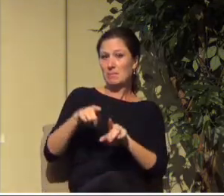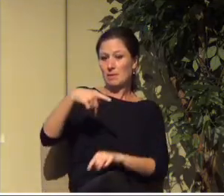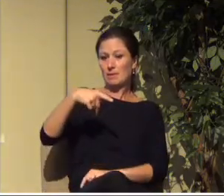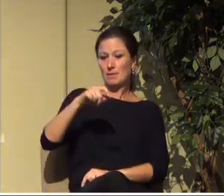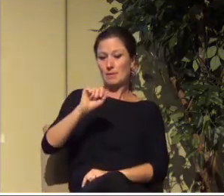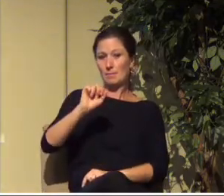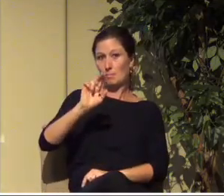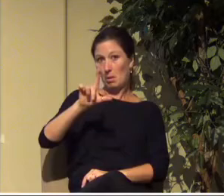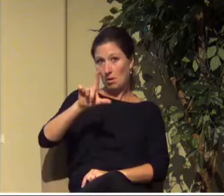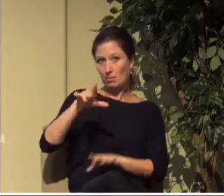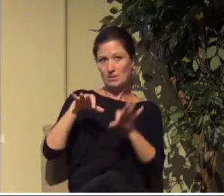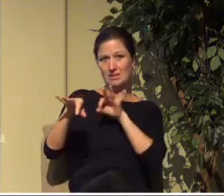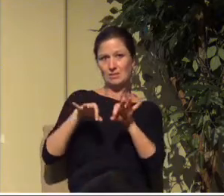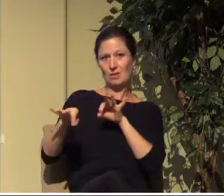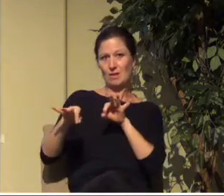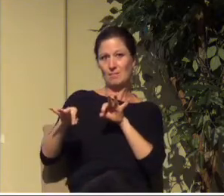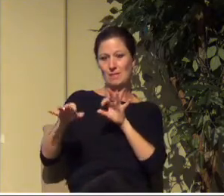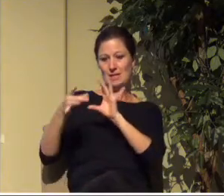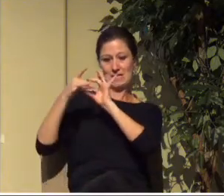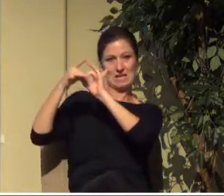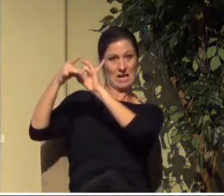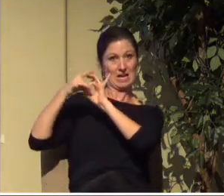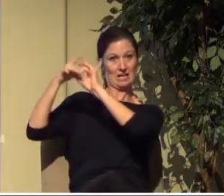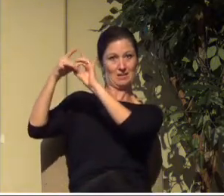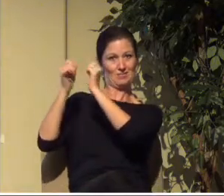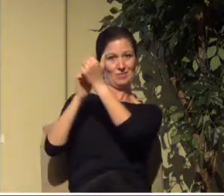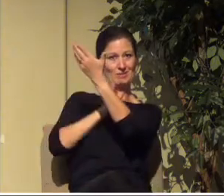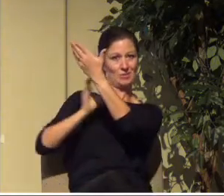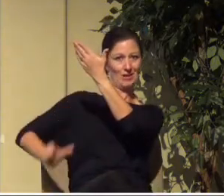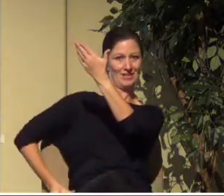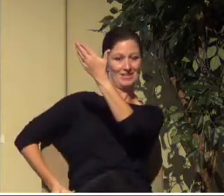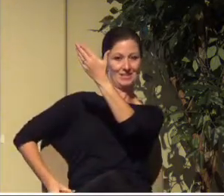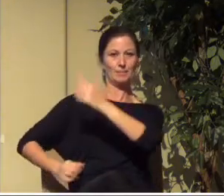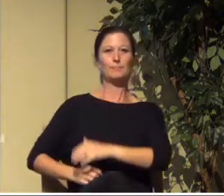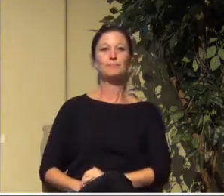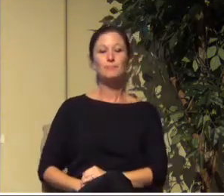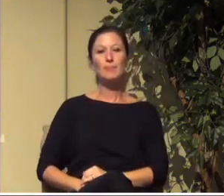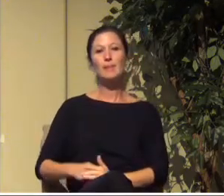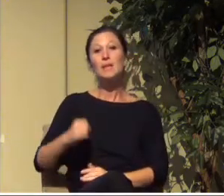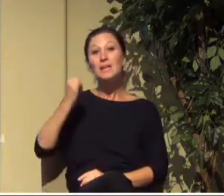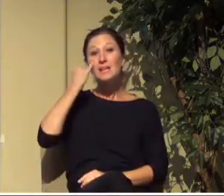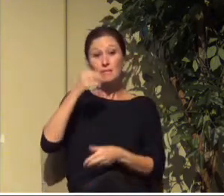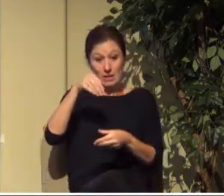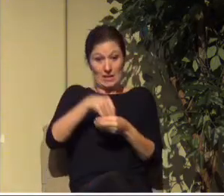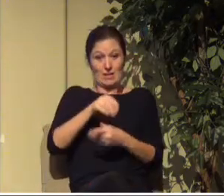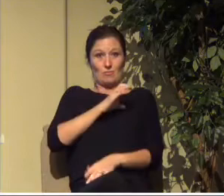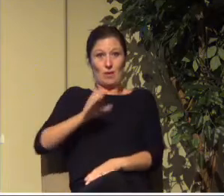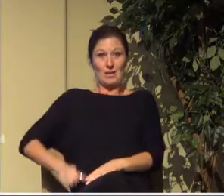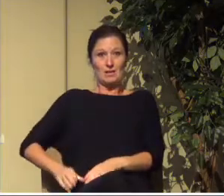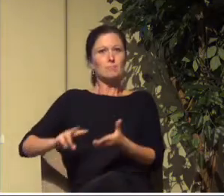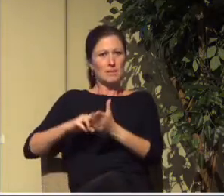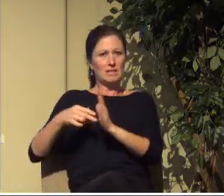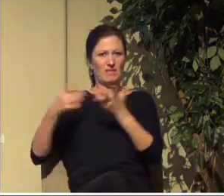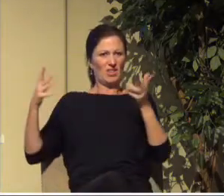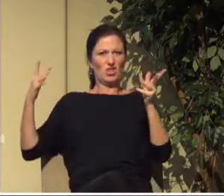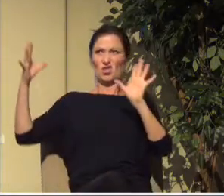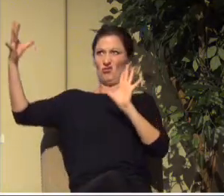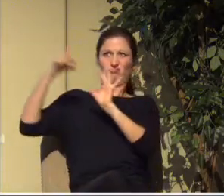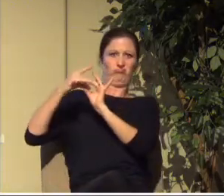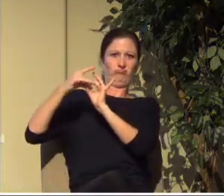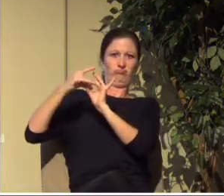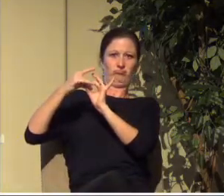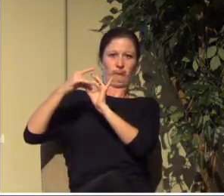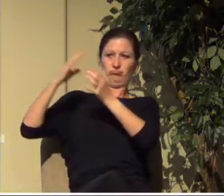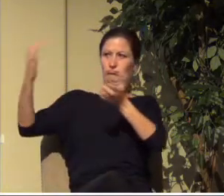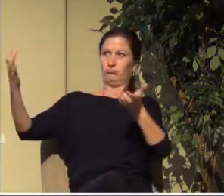our connection with Christ in this whole letter. If someone is in Christ, they are included in him. They are